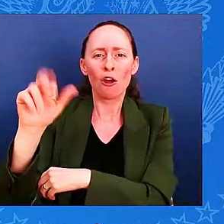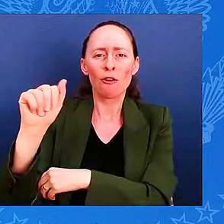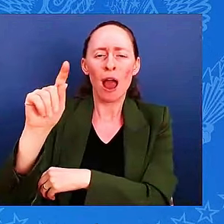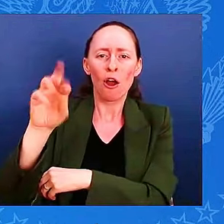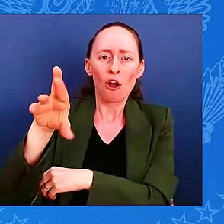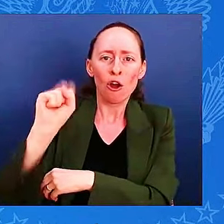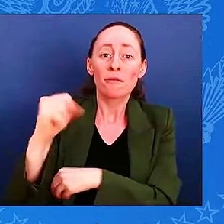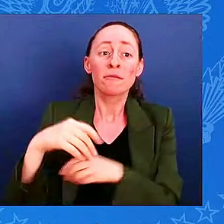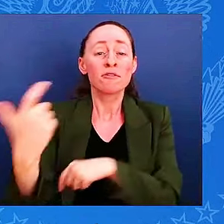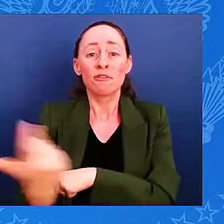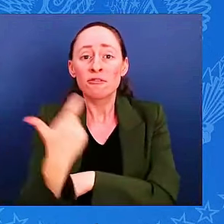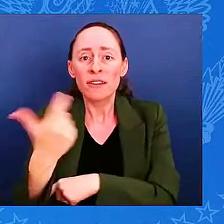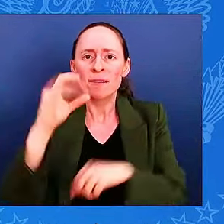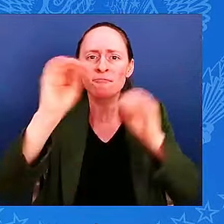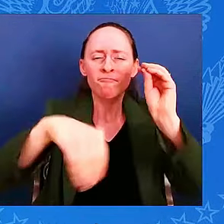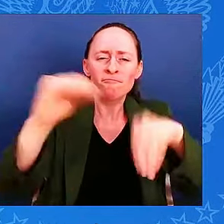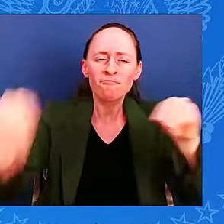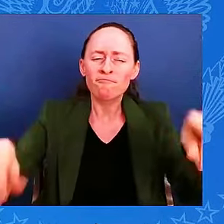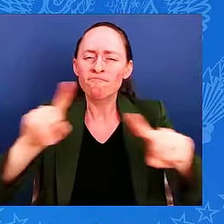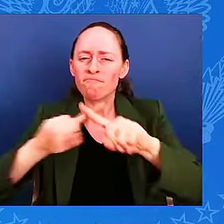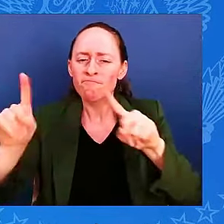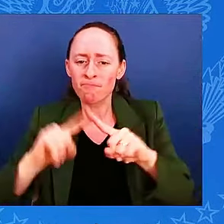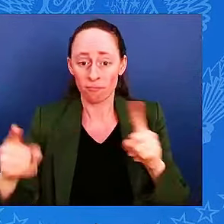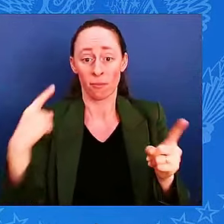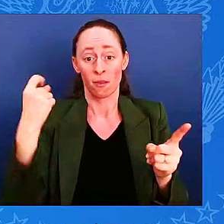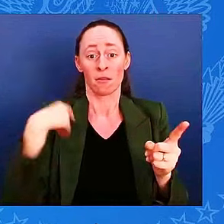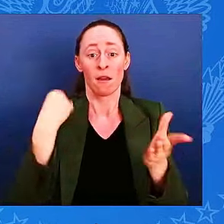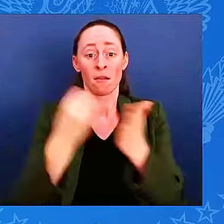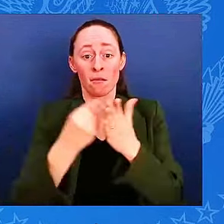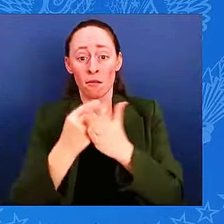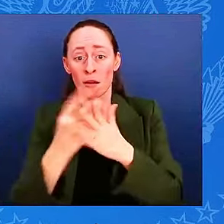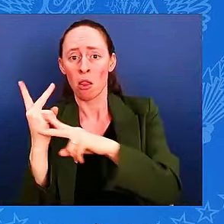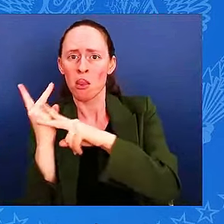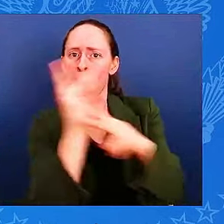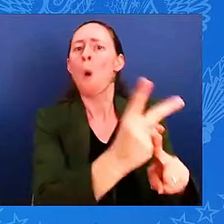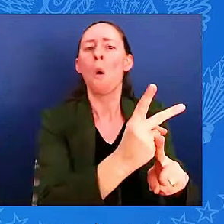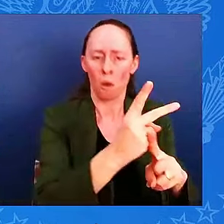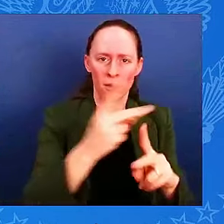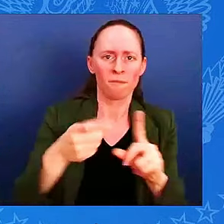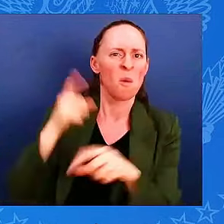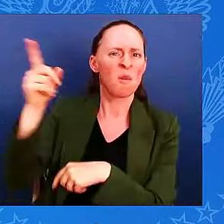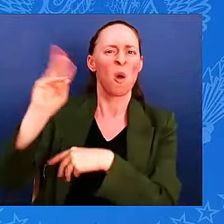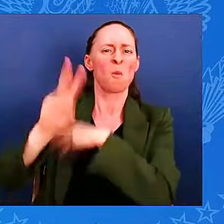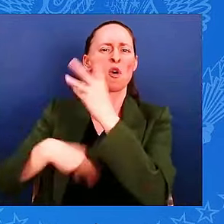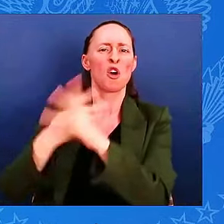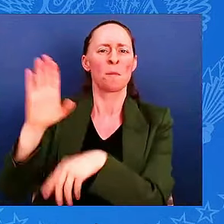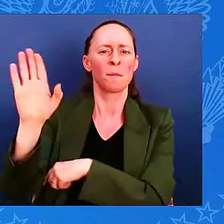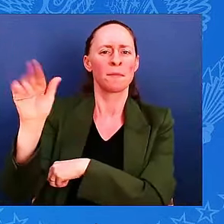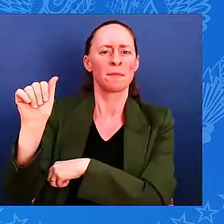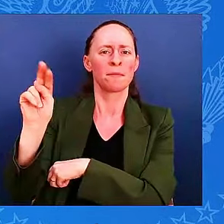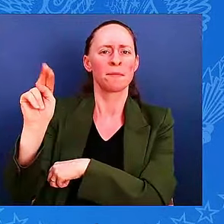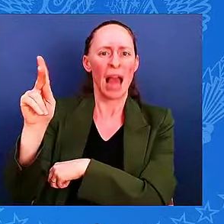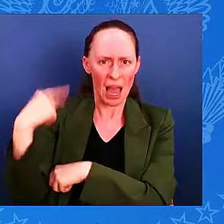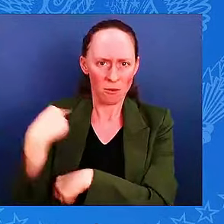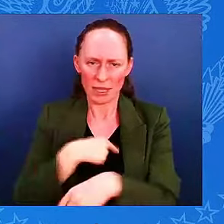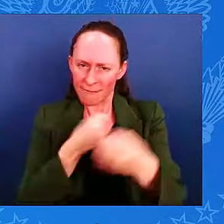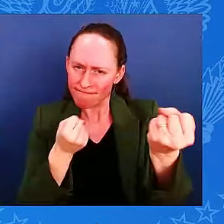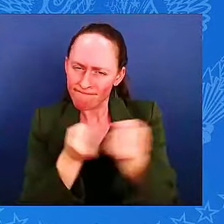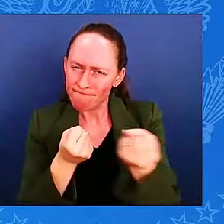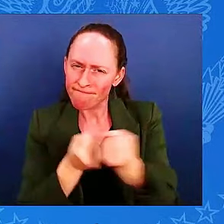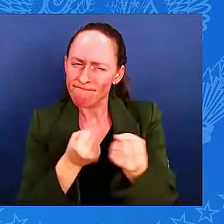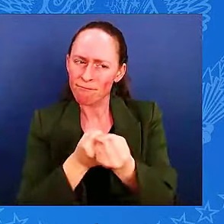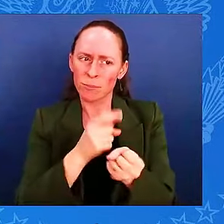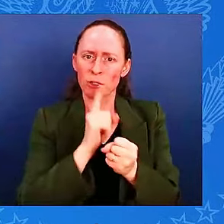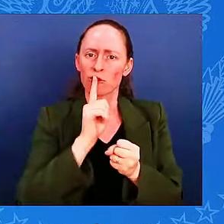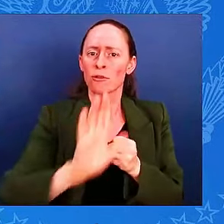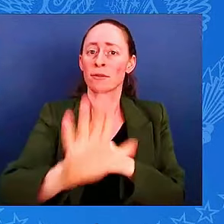the World Bank lending before the end of the year to support the economy and vital public services, keeping schools and hospitals